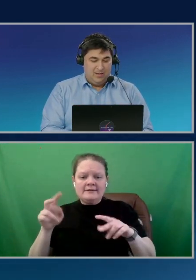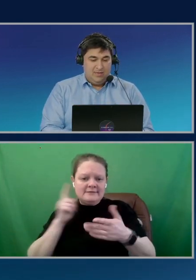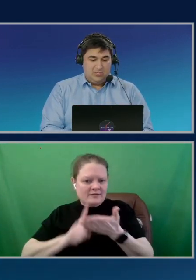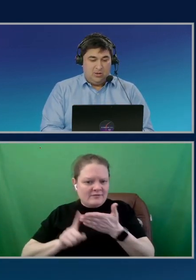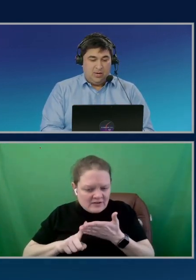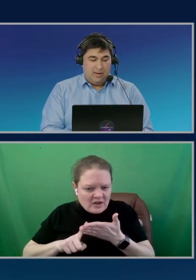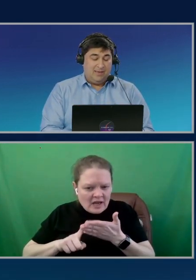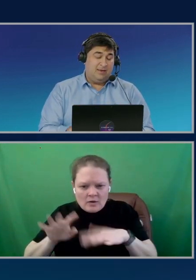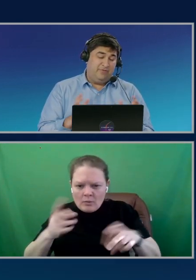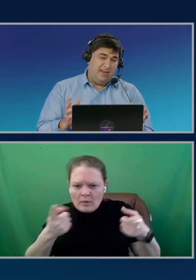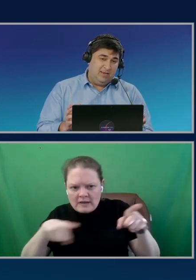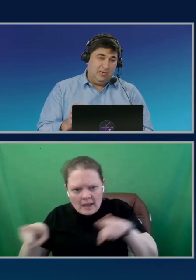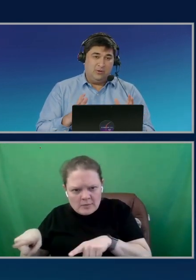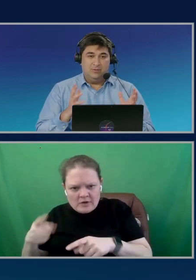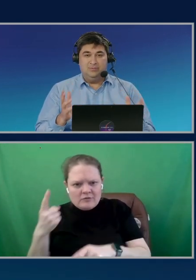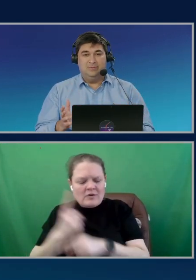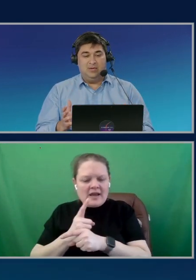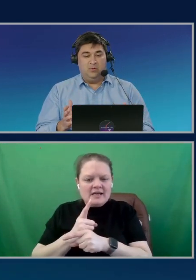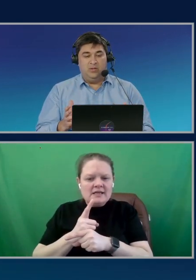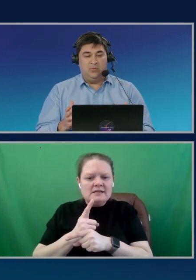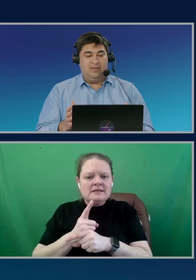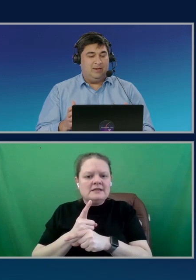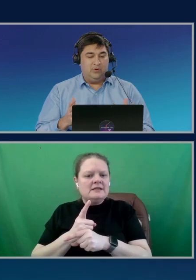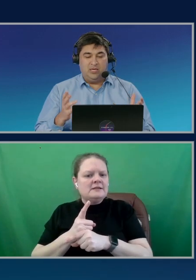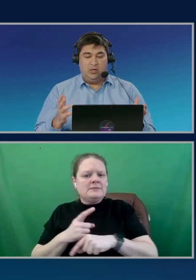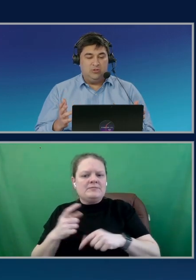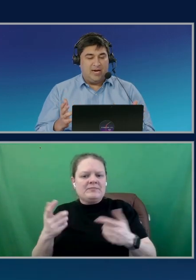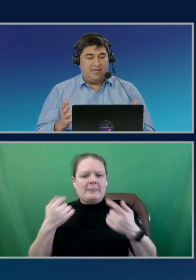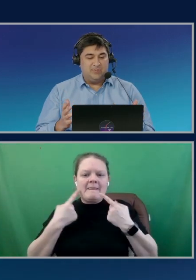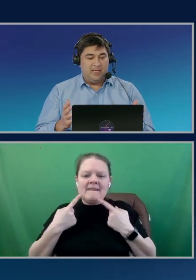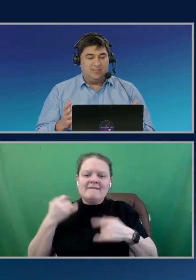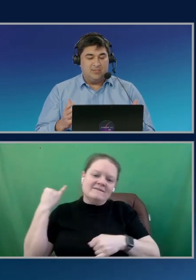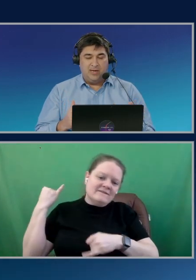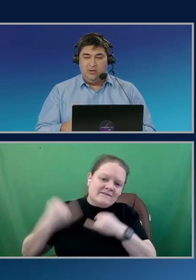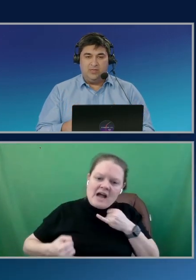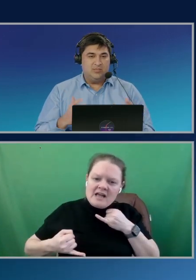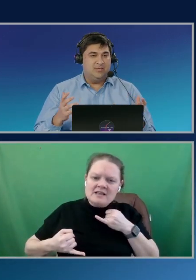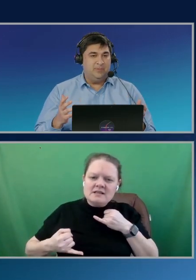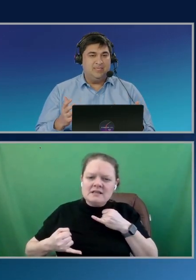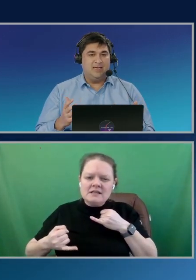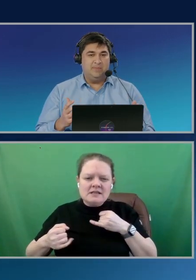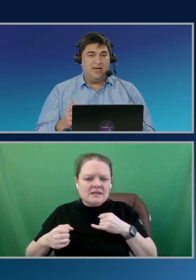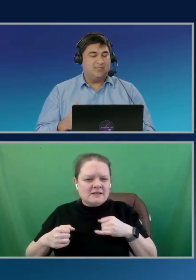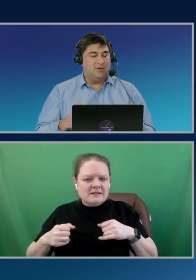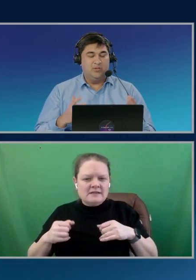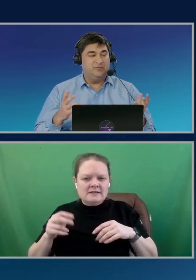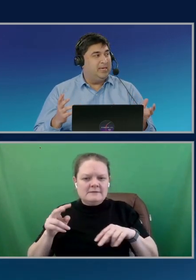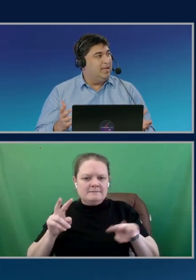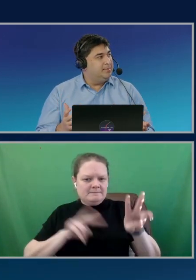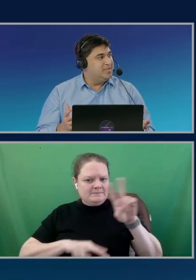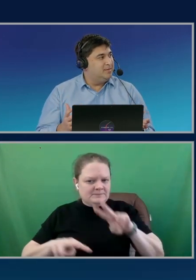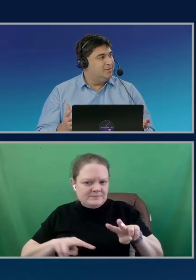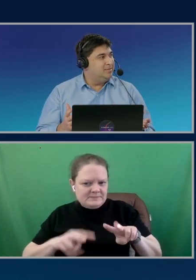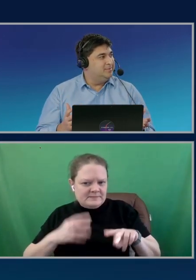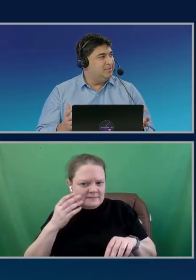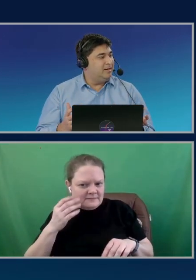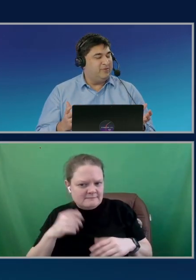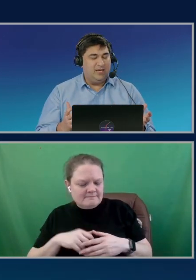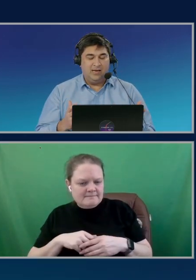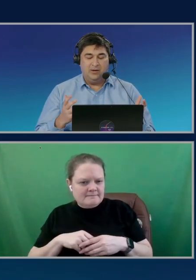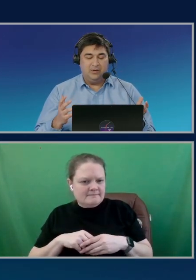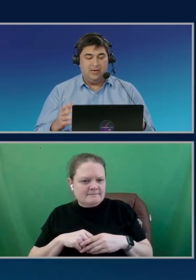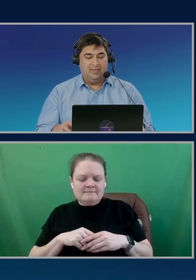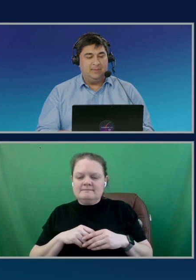right? So, and finally, look with, with, with the Q chat experience as well, you can just simply start by asking which of my alarms are in a,